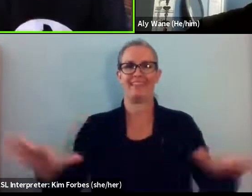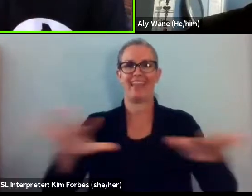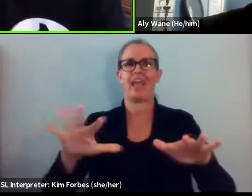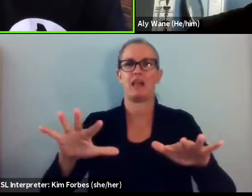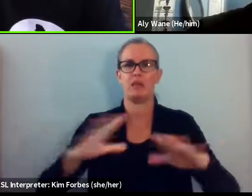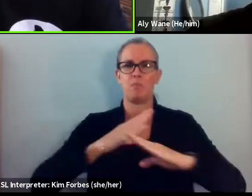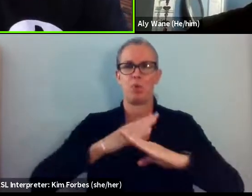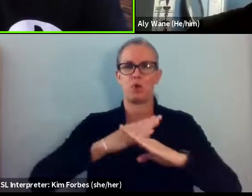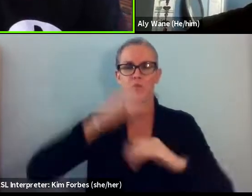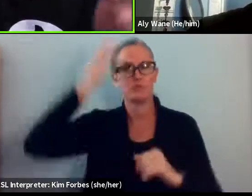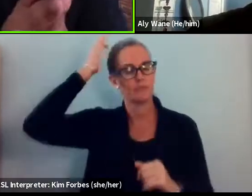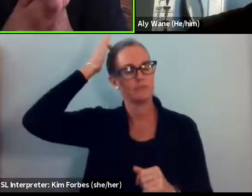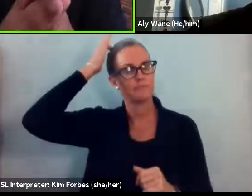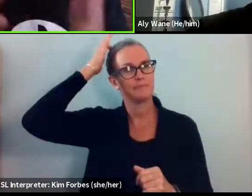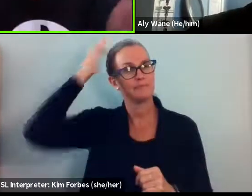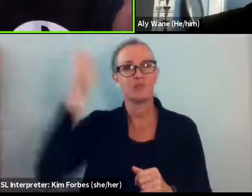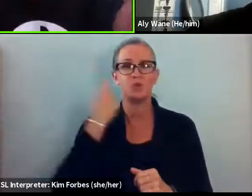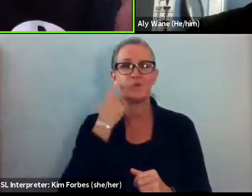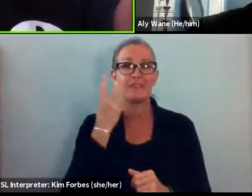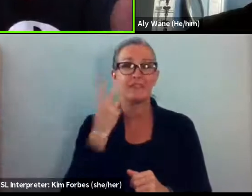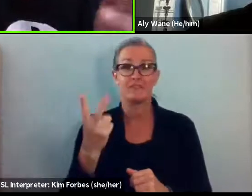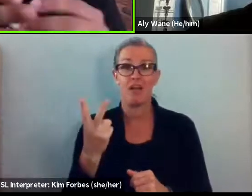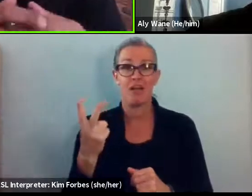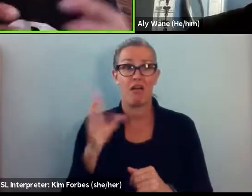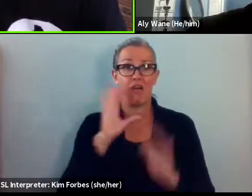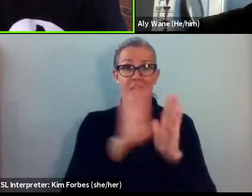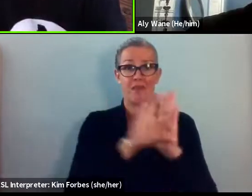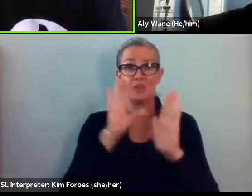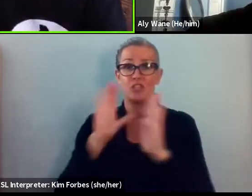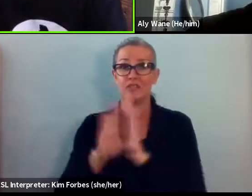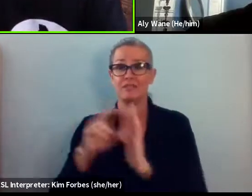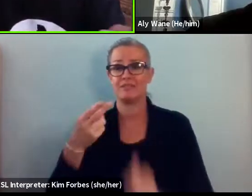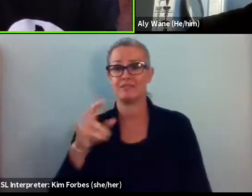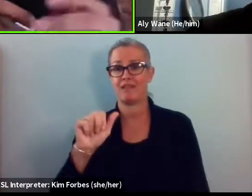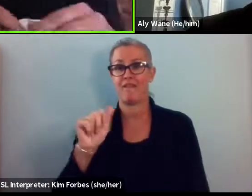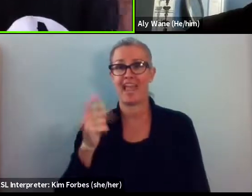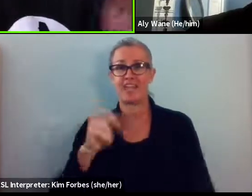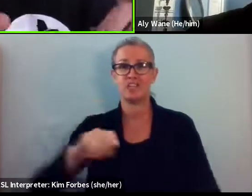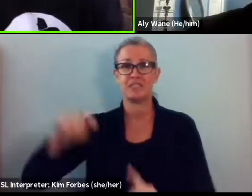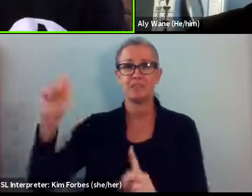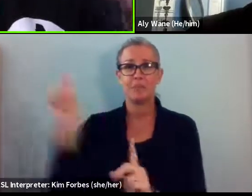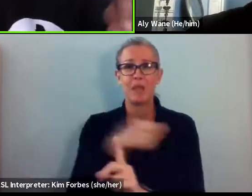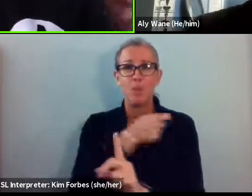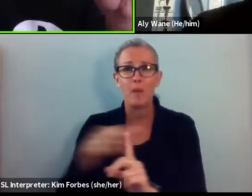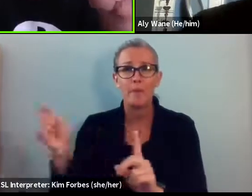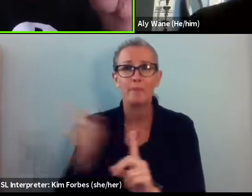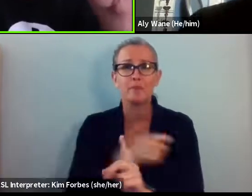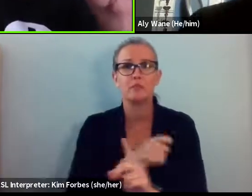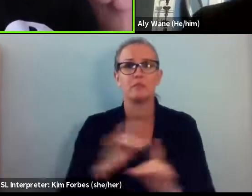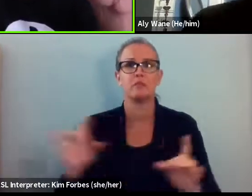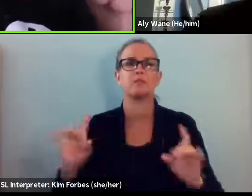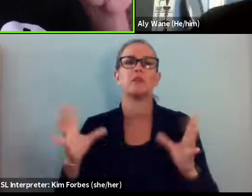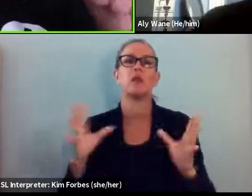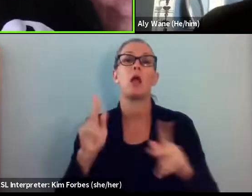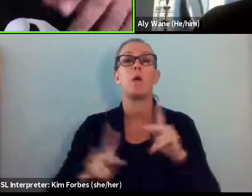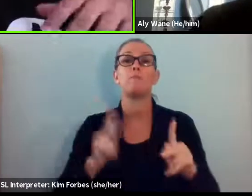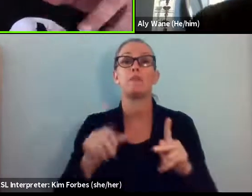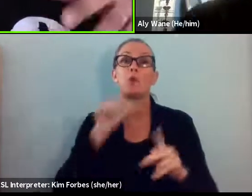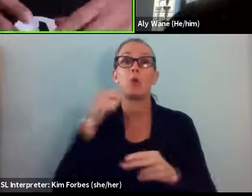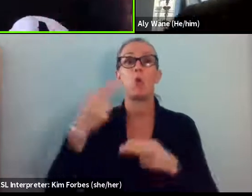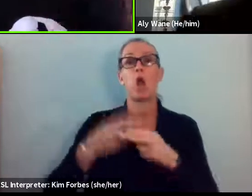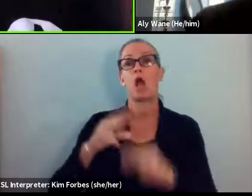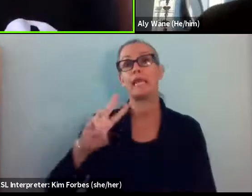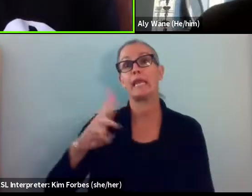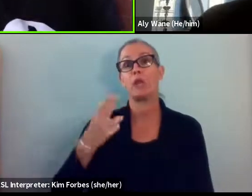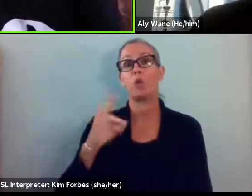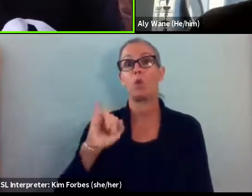saw the images not too long ago of Haitians getting whipped and getting even though people don't want to call it a whip technically or